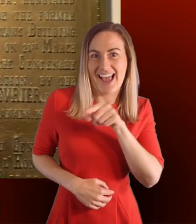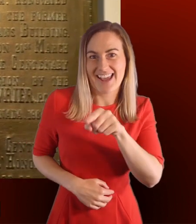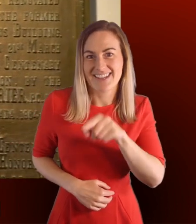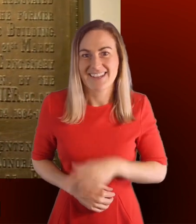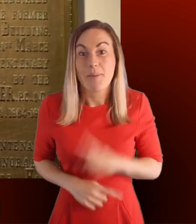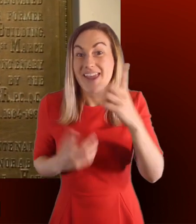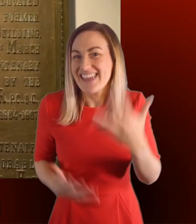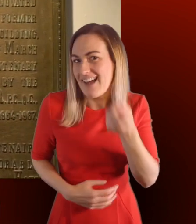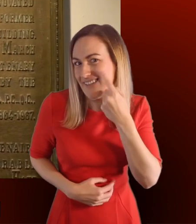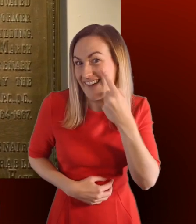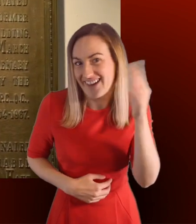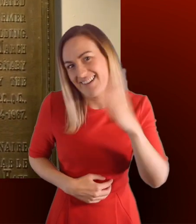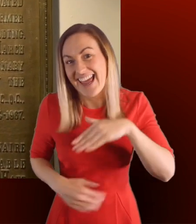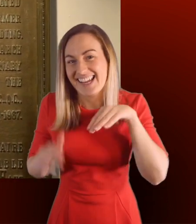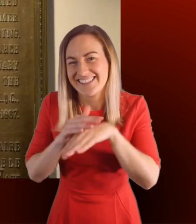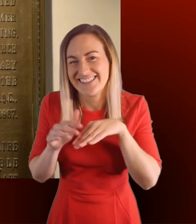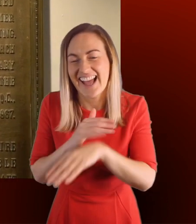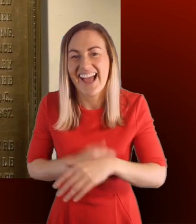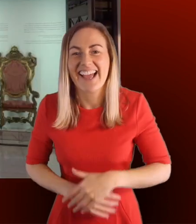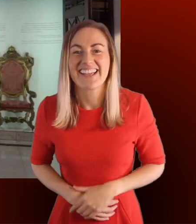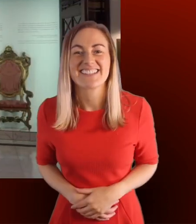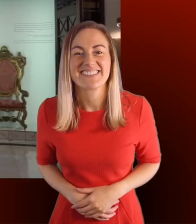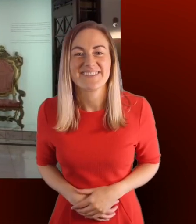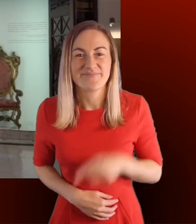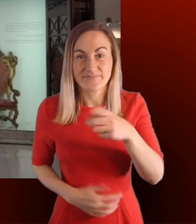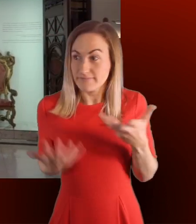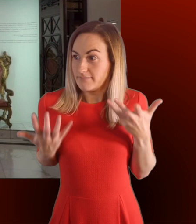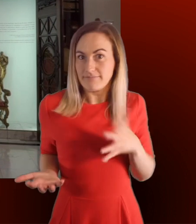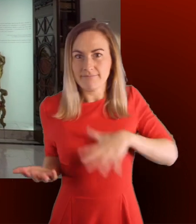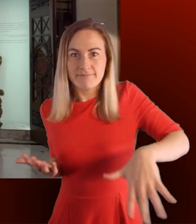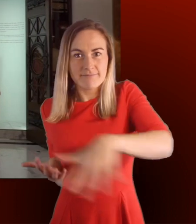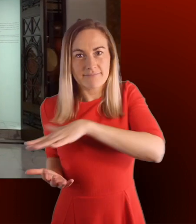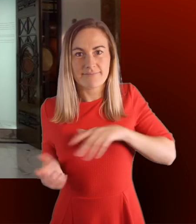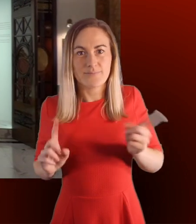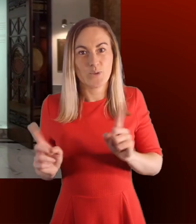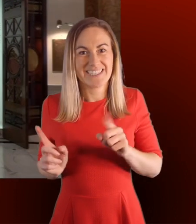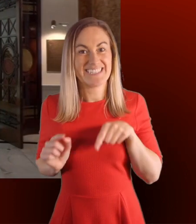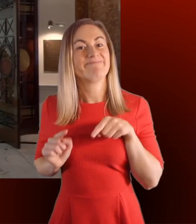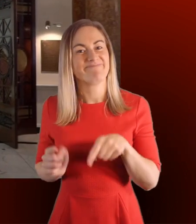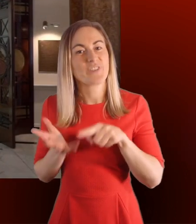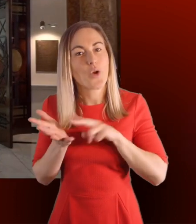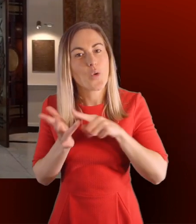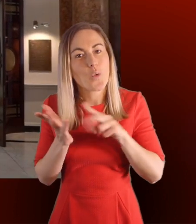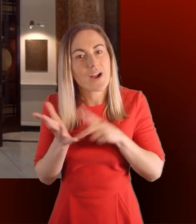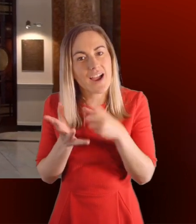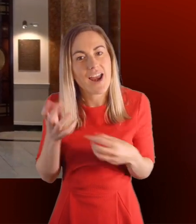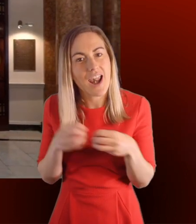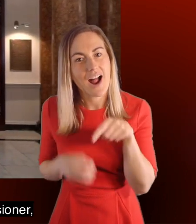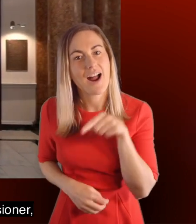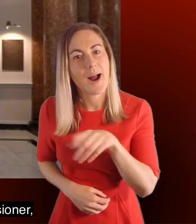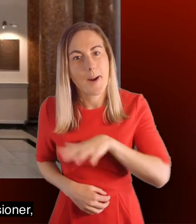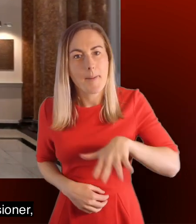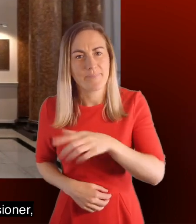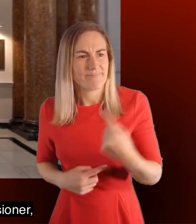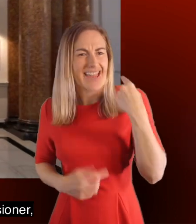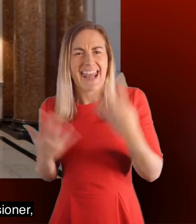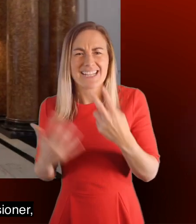Now let us take you inside. We are currently standing in what was once known as the Union Club. In